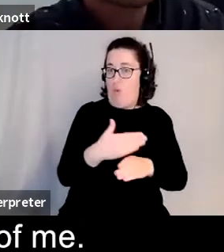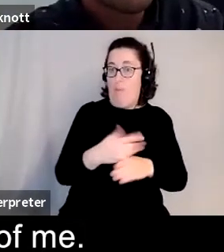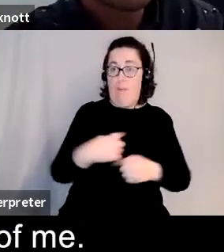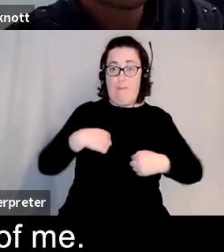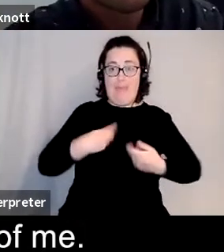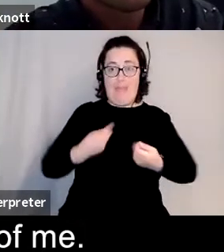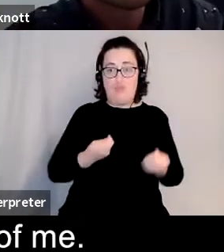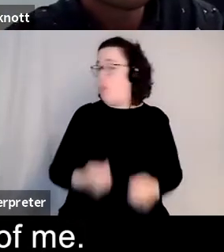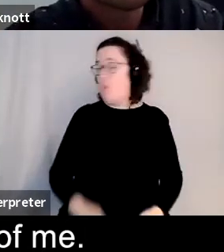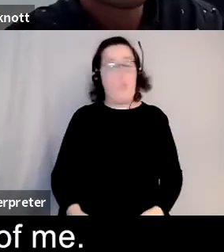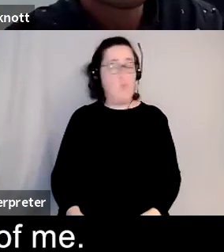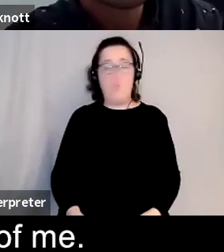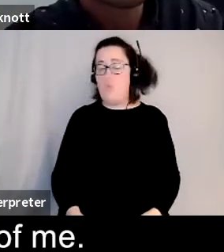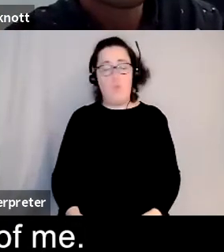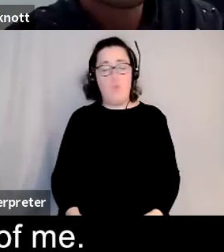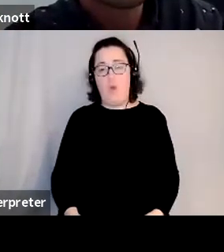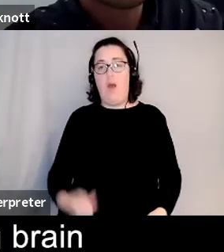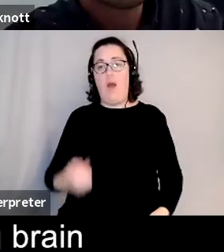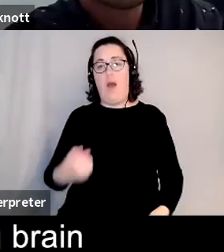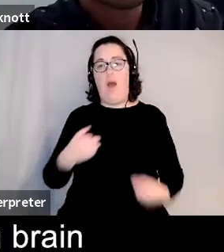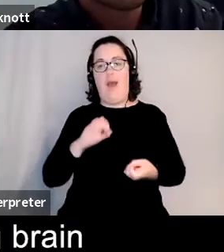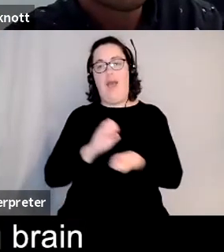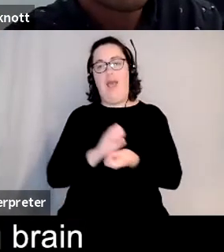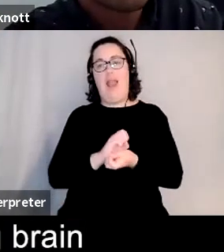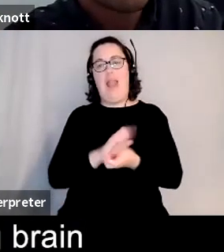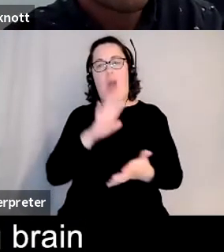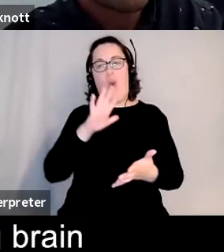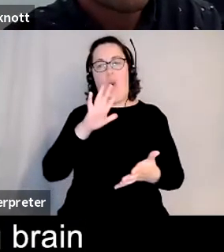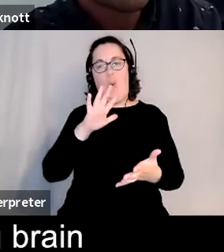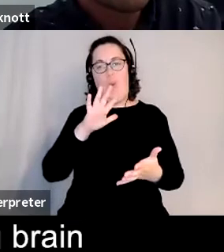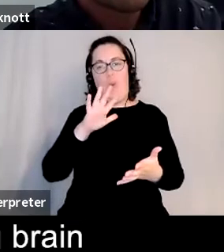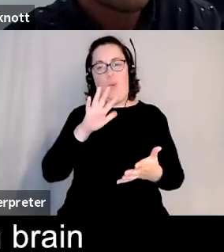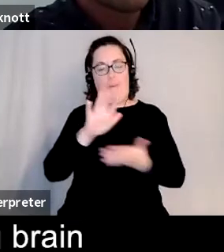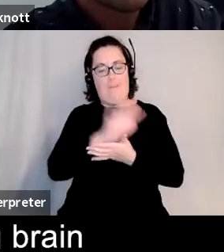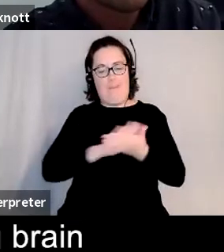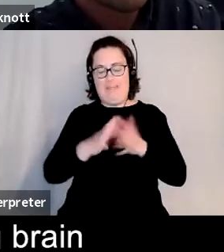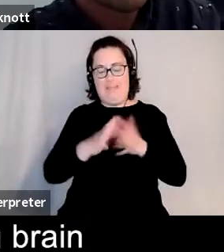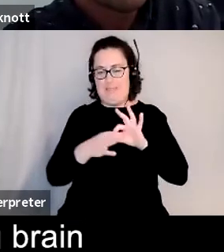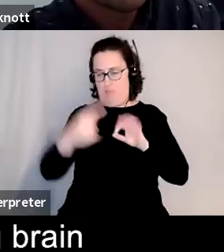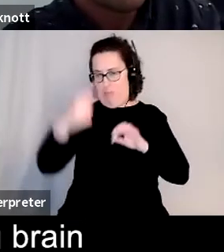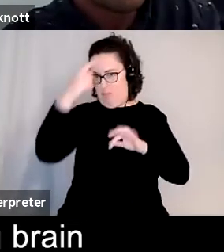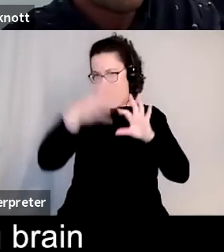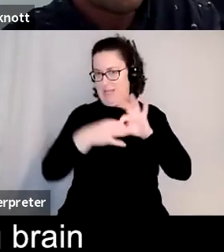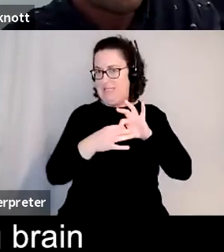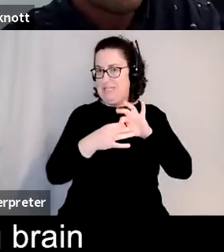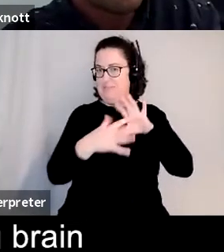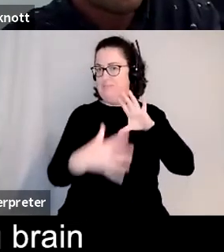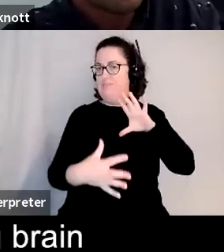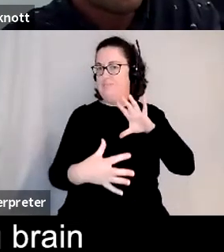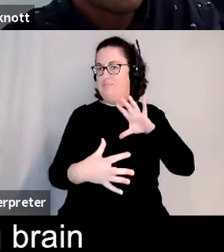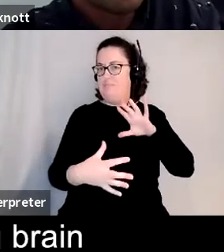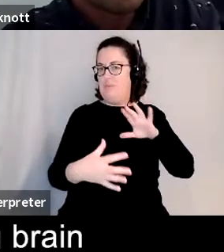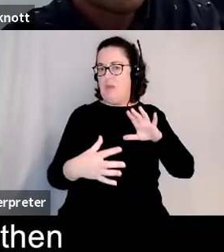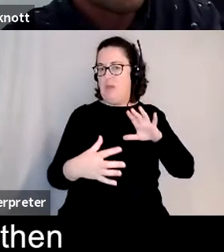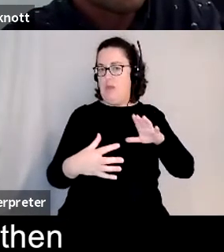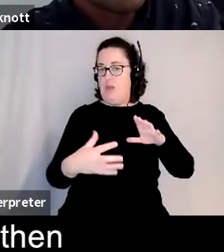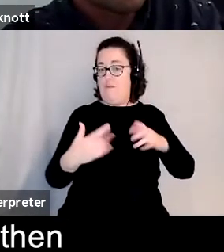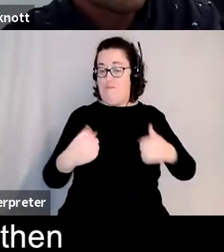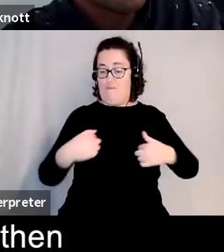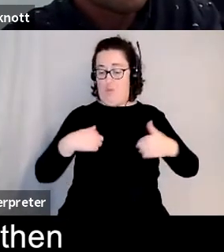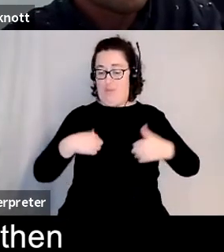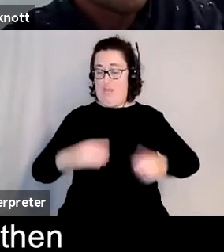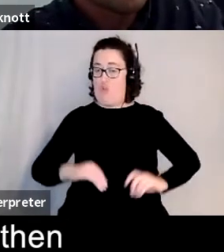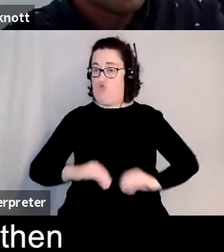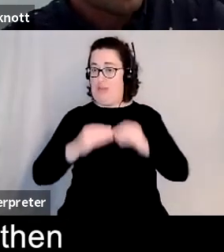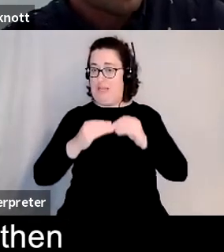me like i like that letting go that's my that's my kind of disengaging brain bit is you know the creative bit for me is